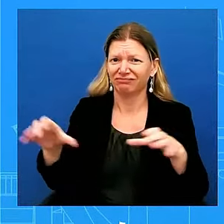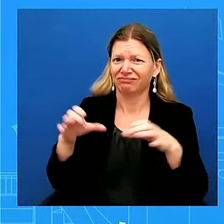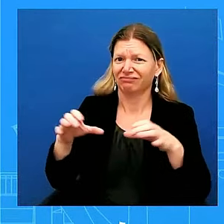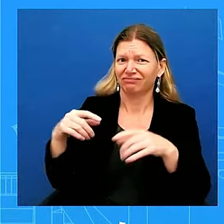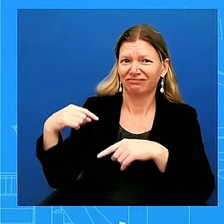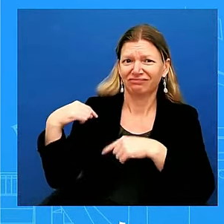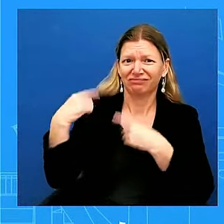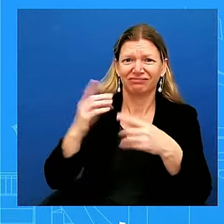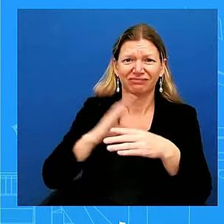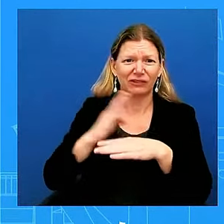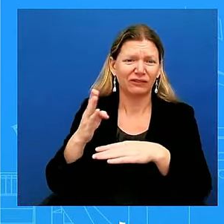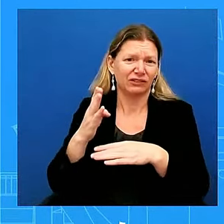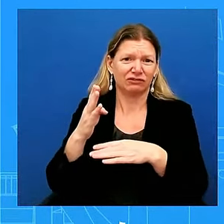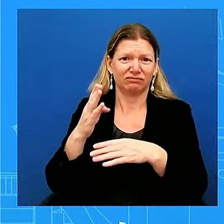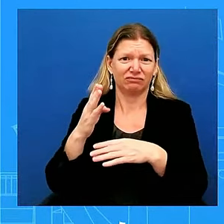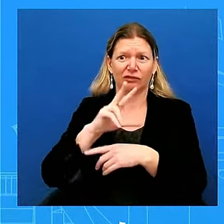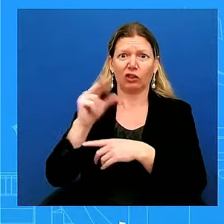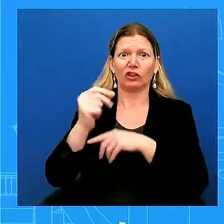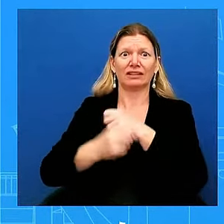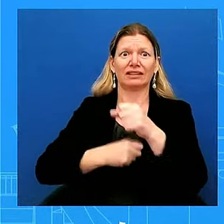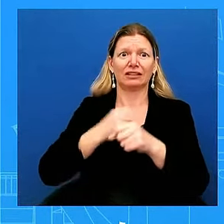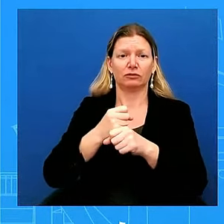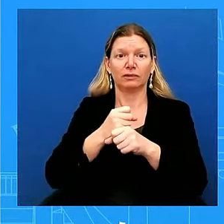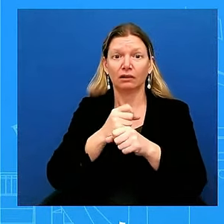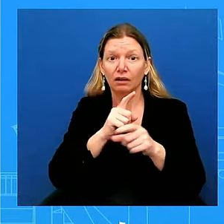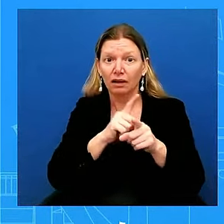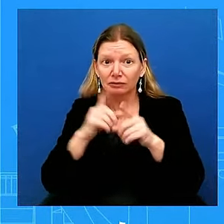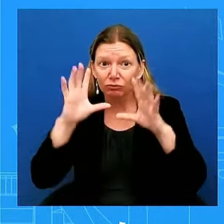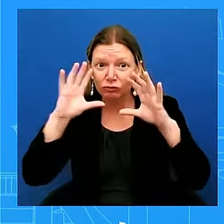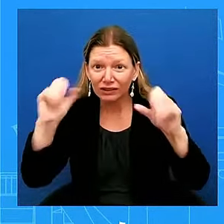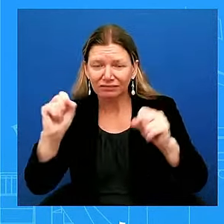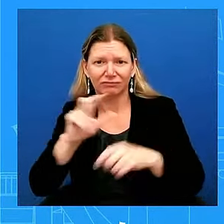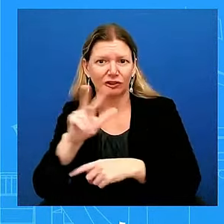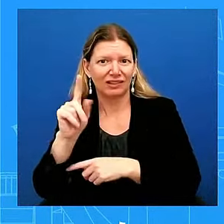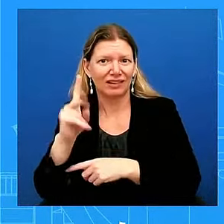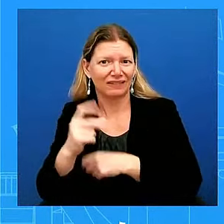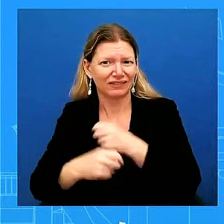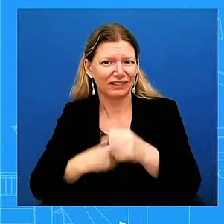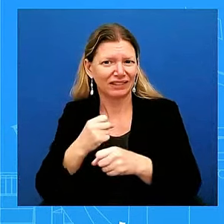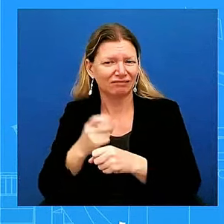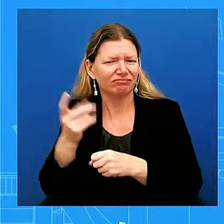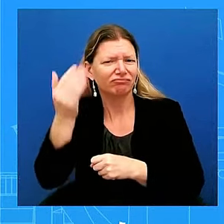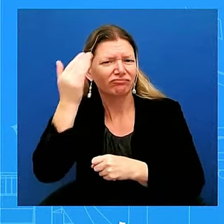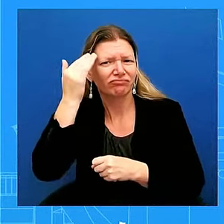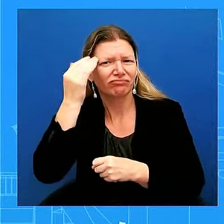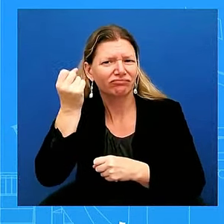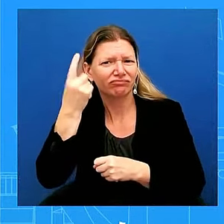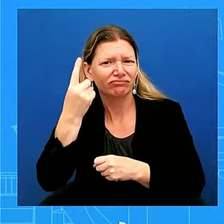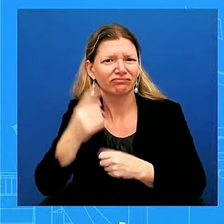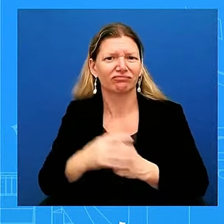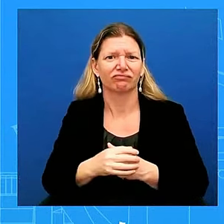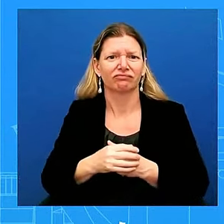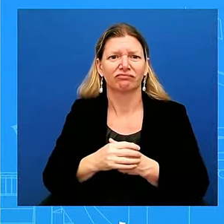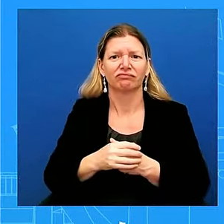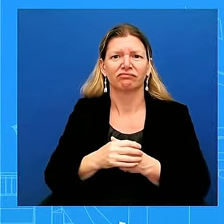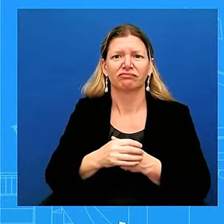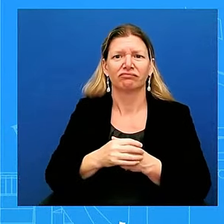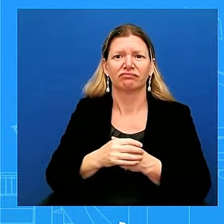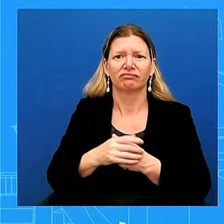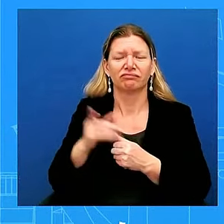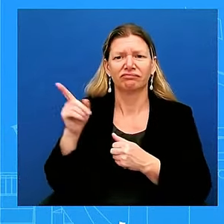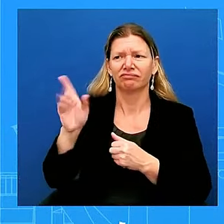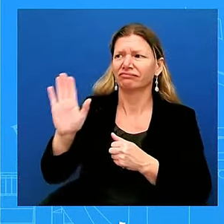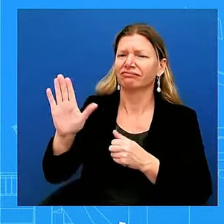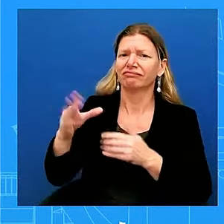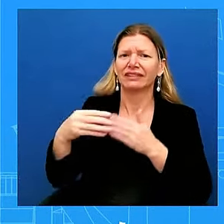Americans. It matters. It matters who sits behind that resolute desk. It matters what the leadership looks like. It matters. And you see